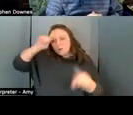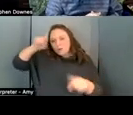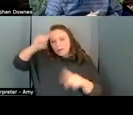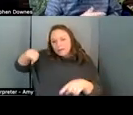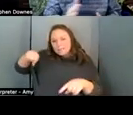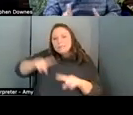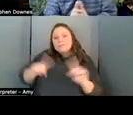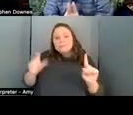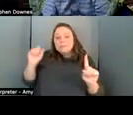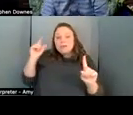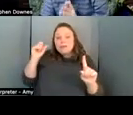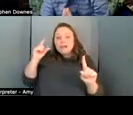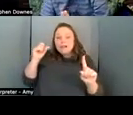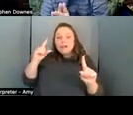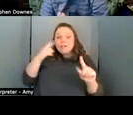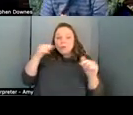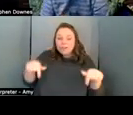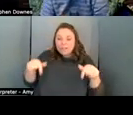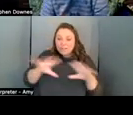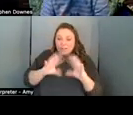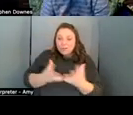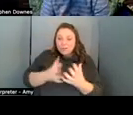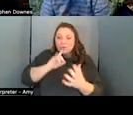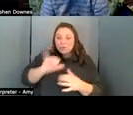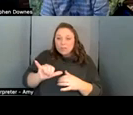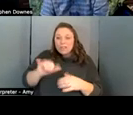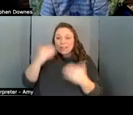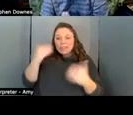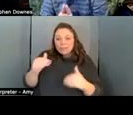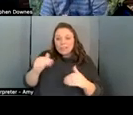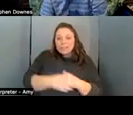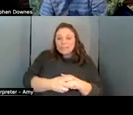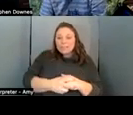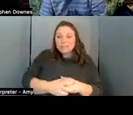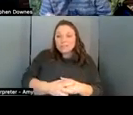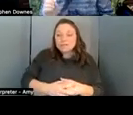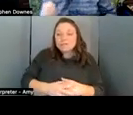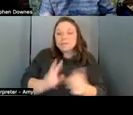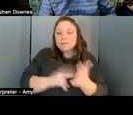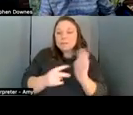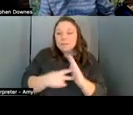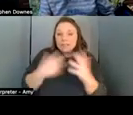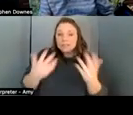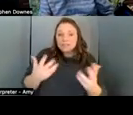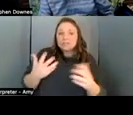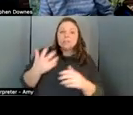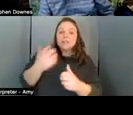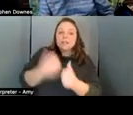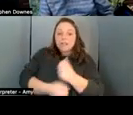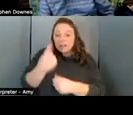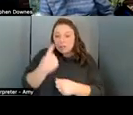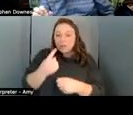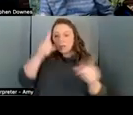consensus in this world is really very limited what it what means is everybody agrees